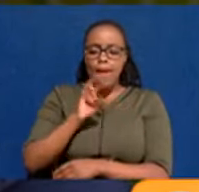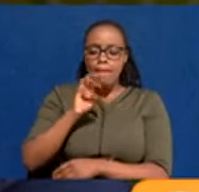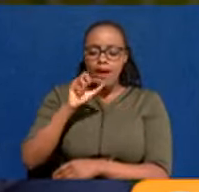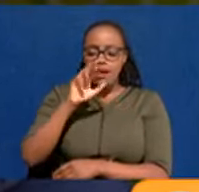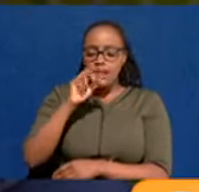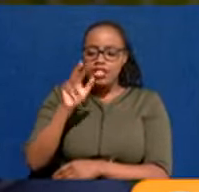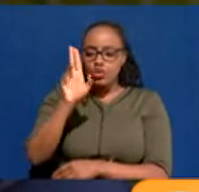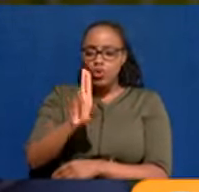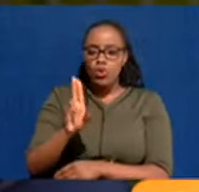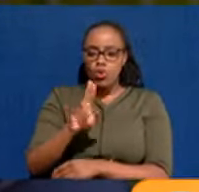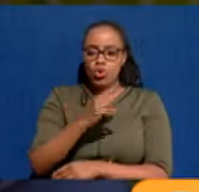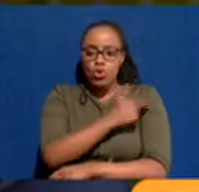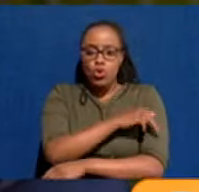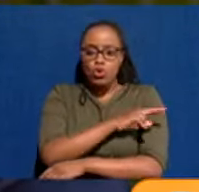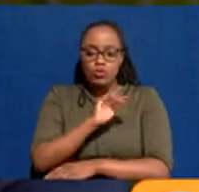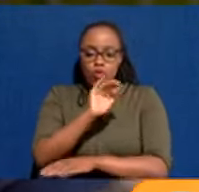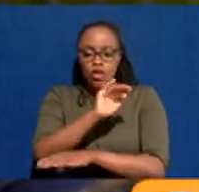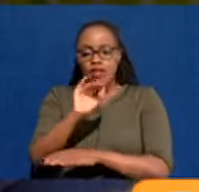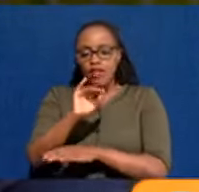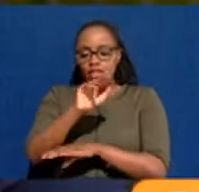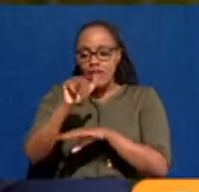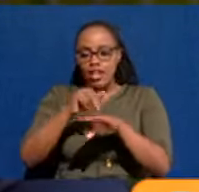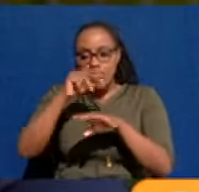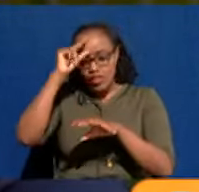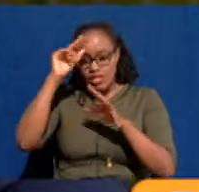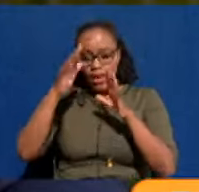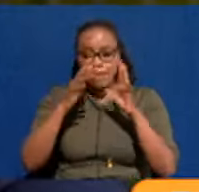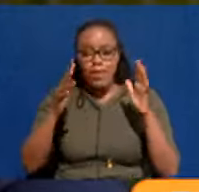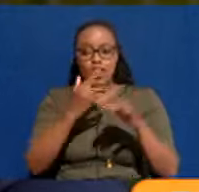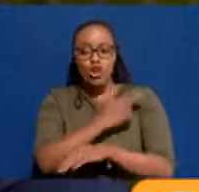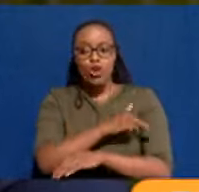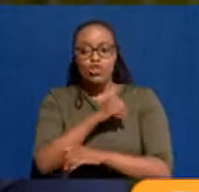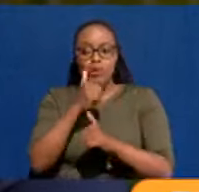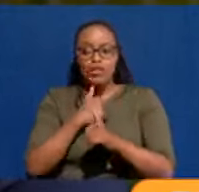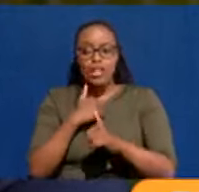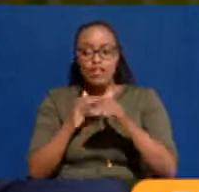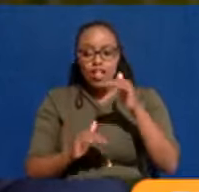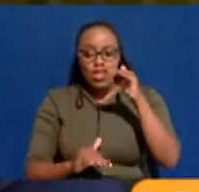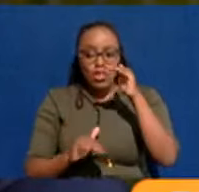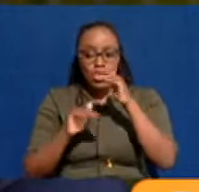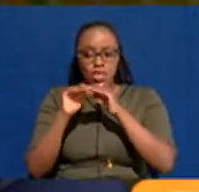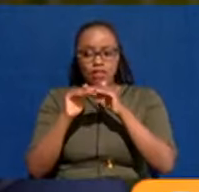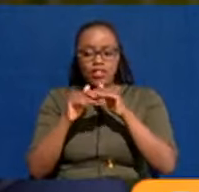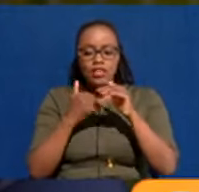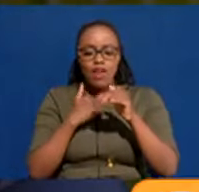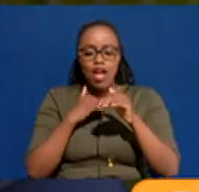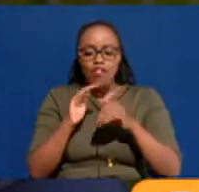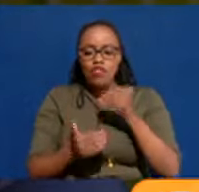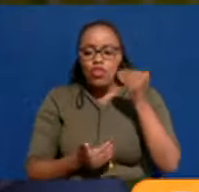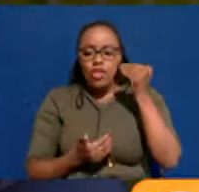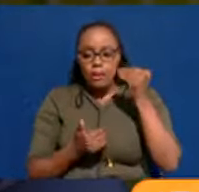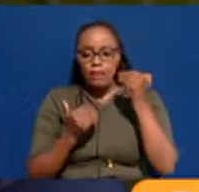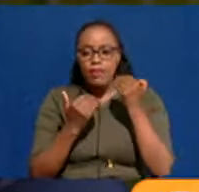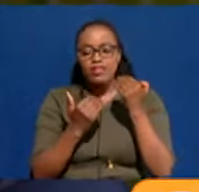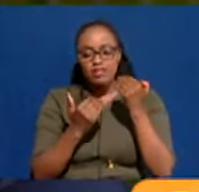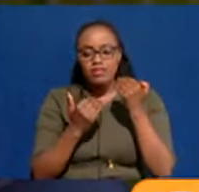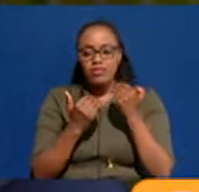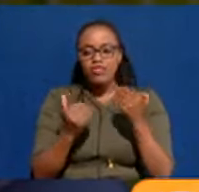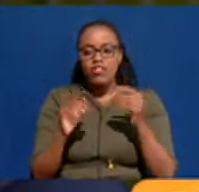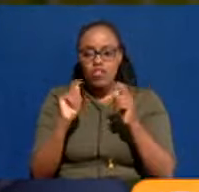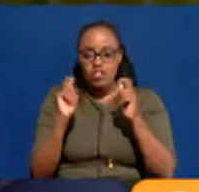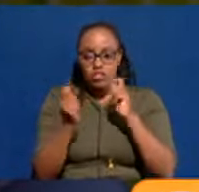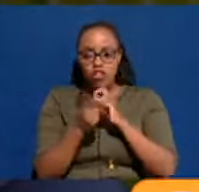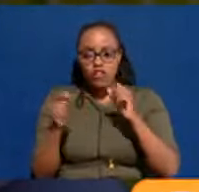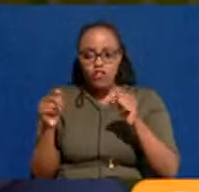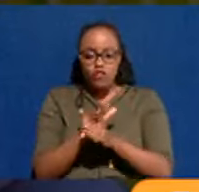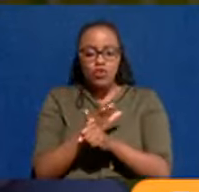We've been able to agree with the national government because it's a huge facility that has just been limited to being a pediatric facility. And so we're converting it first to